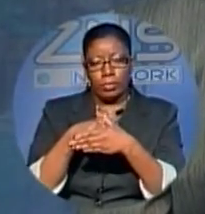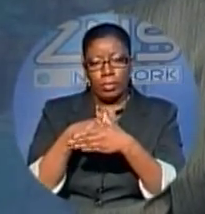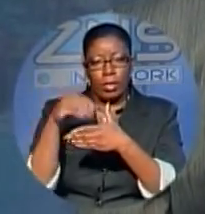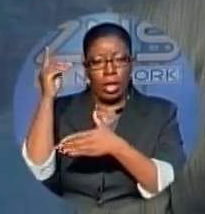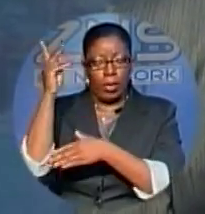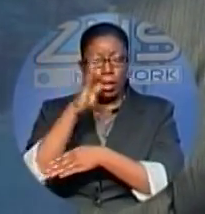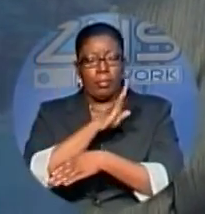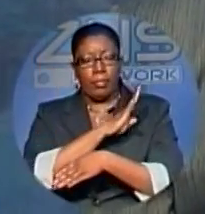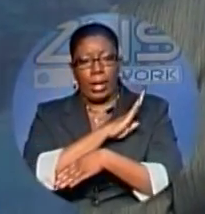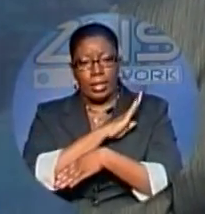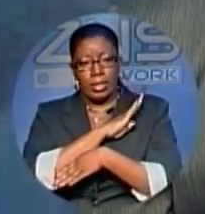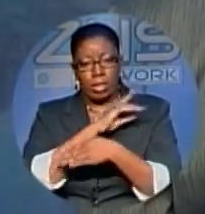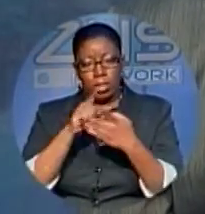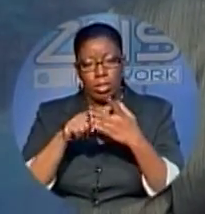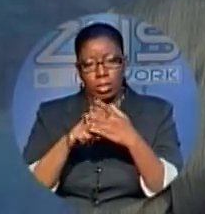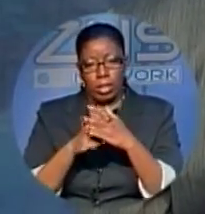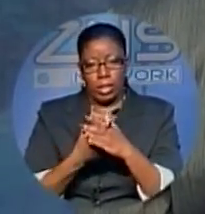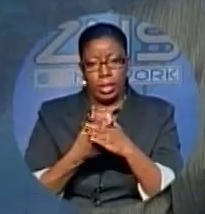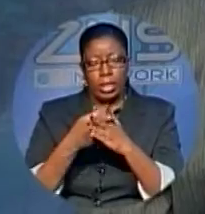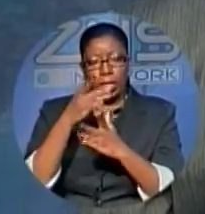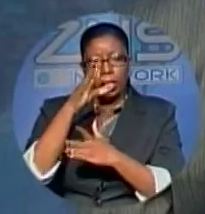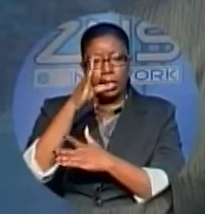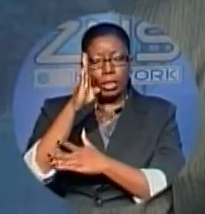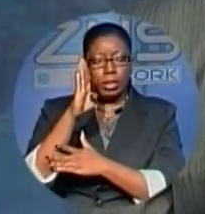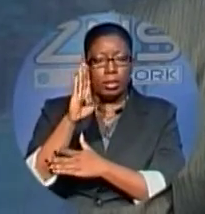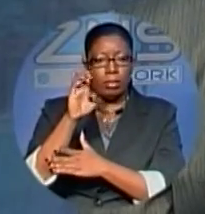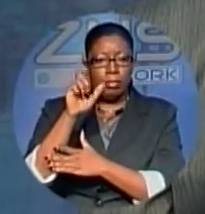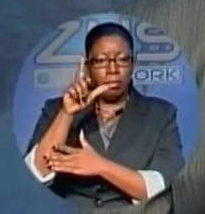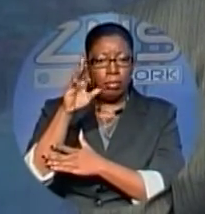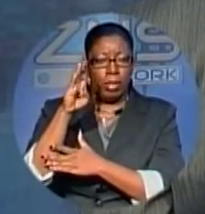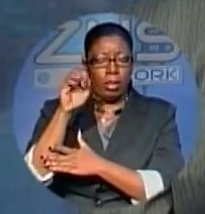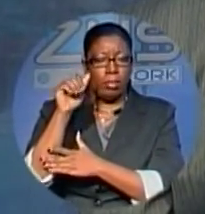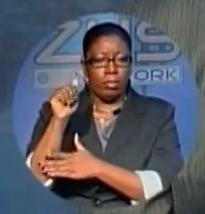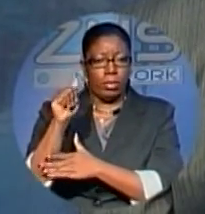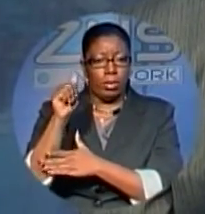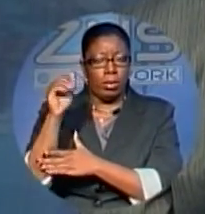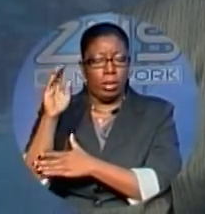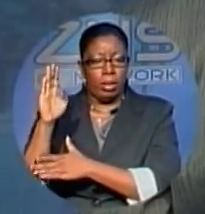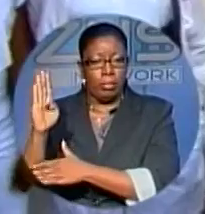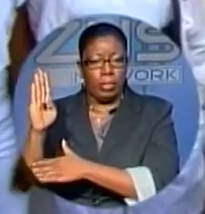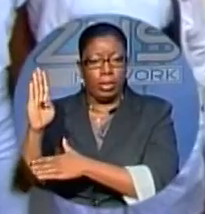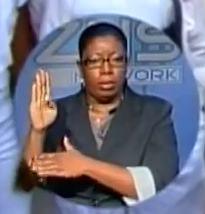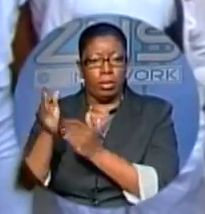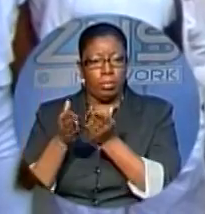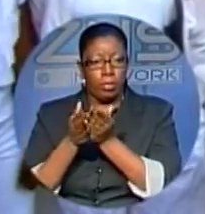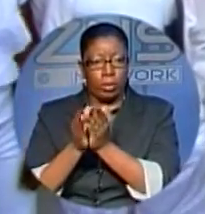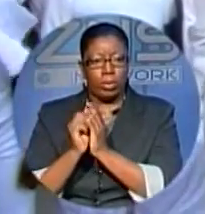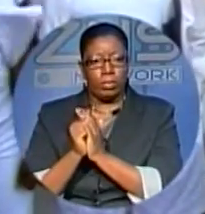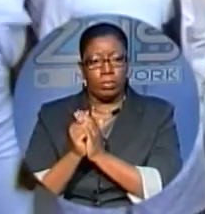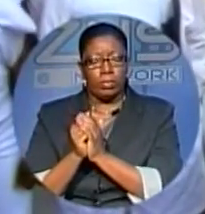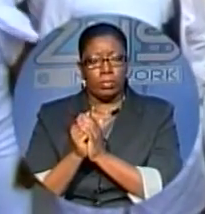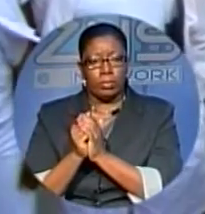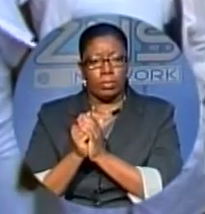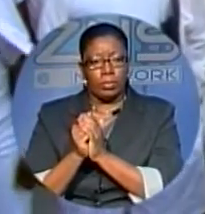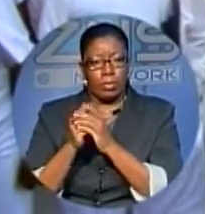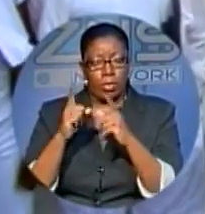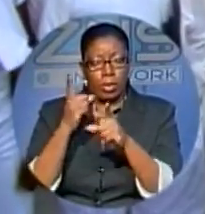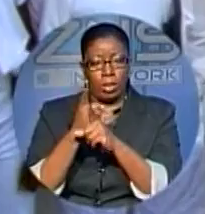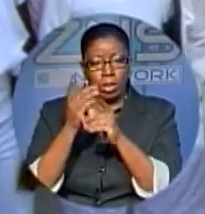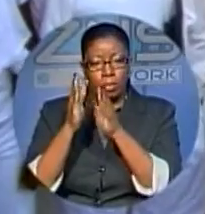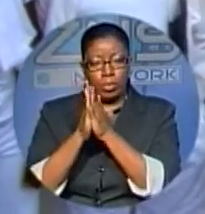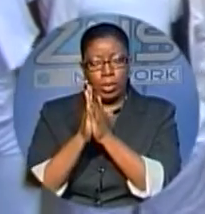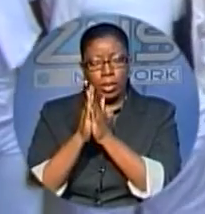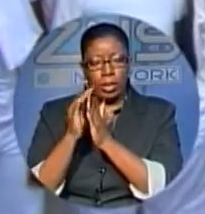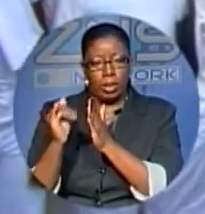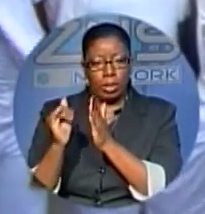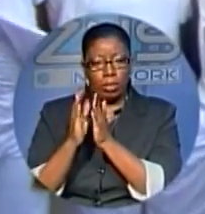and his family launching the Melva Bee in Nassau Village. We pray that this boat will bring happiness and joy to